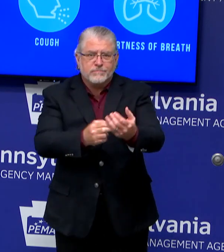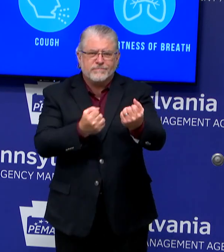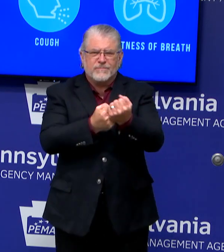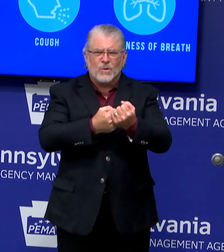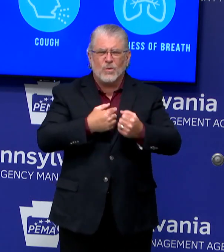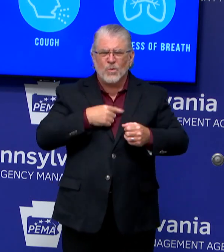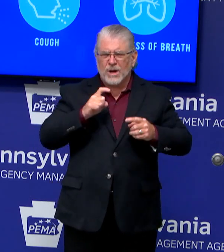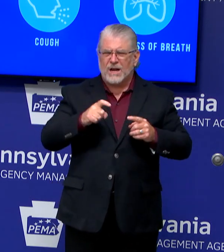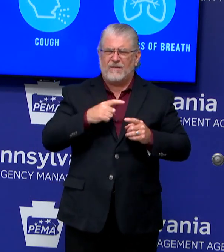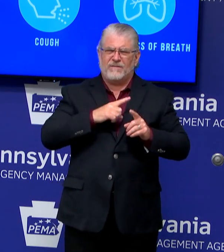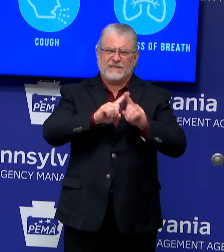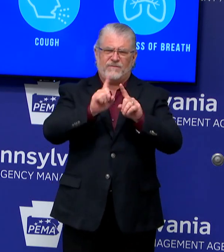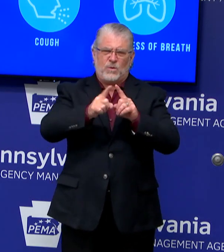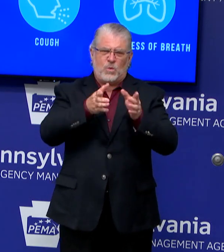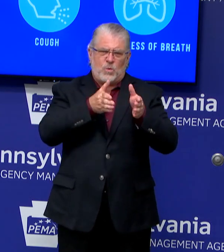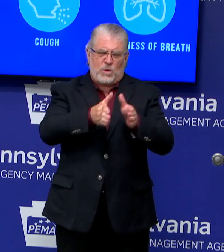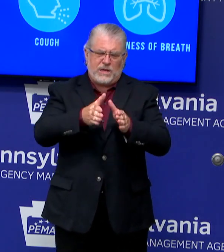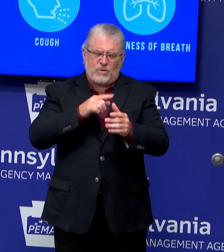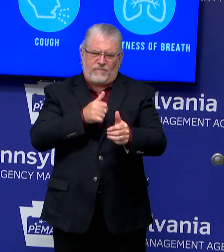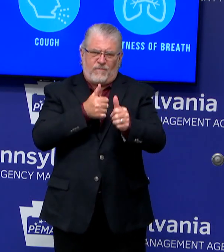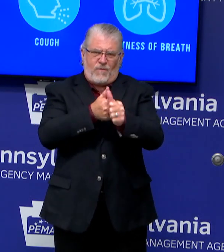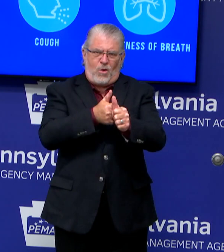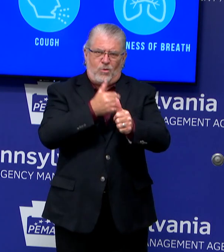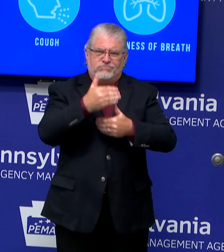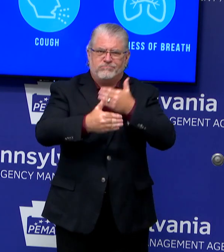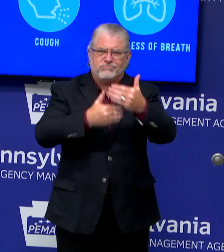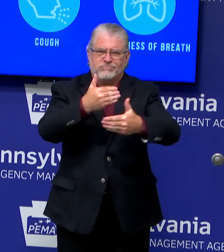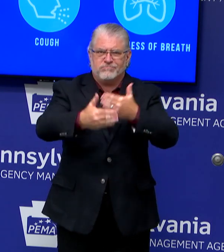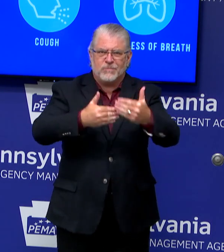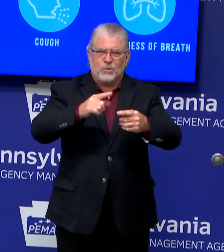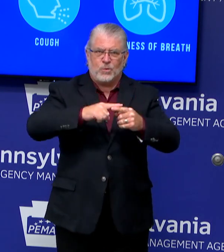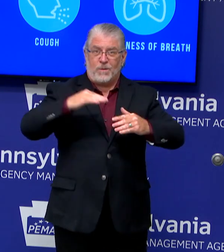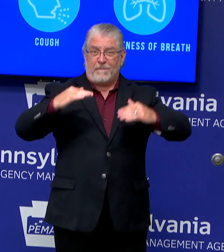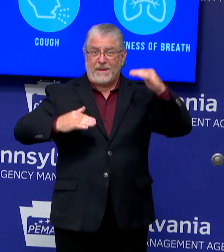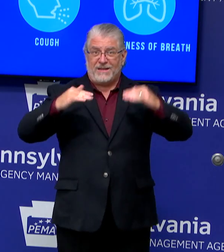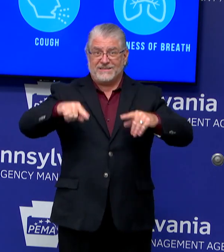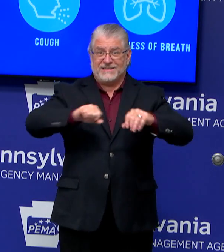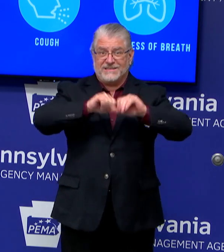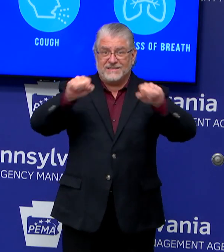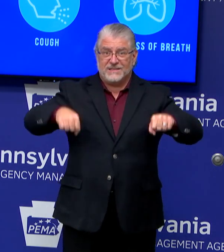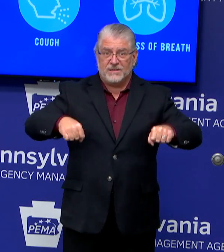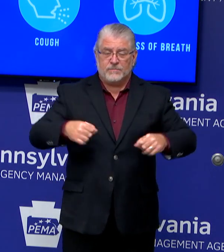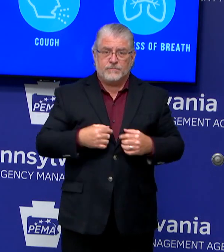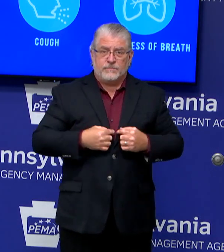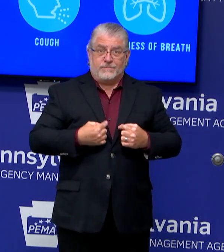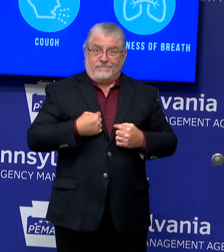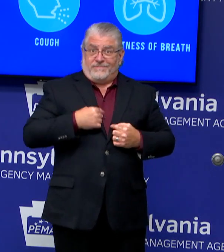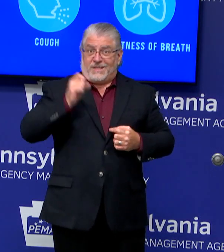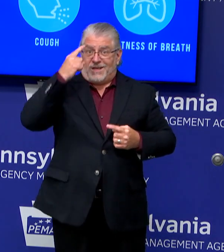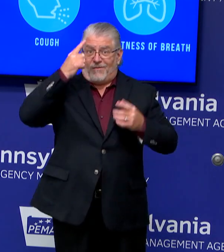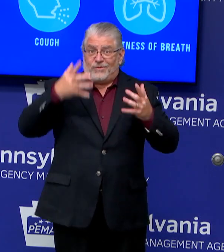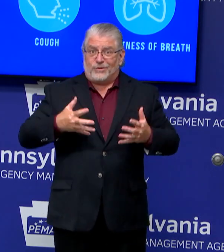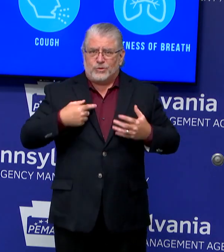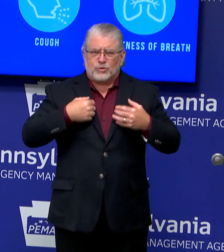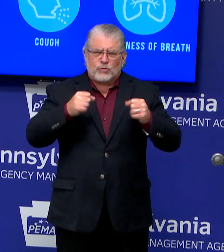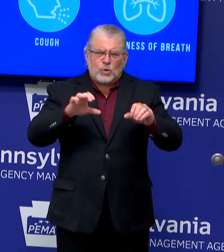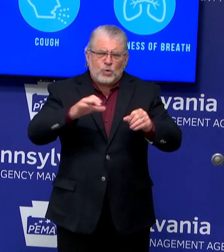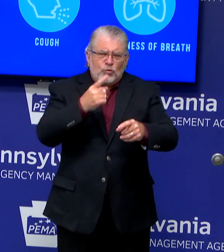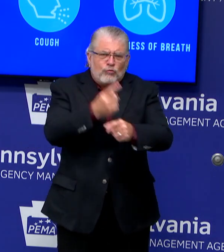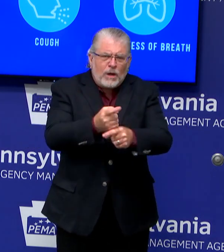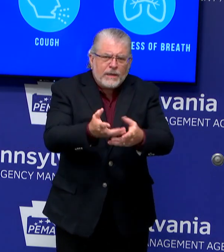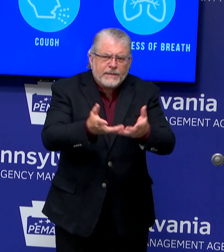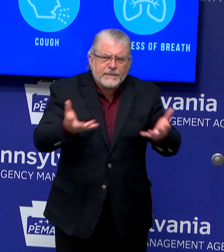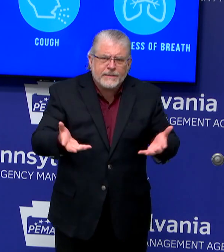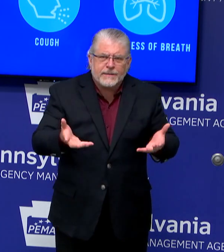they can balance an executive that is trying to do the right thing to make quick decisions